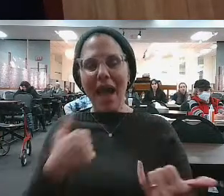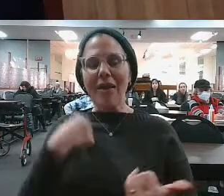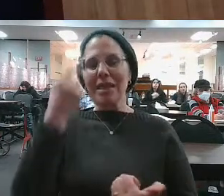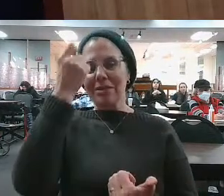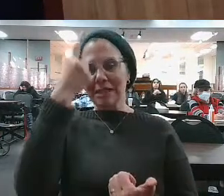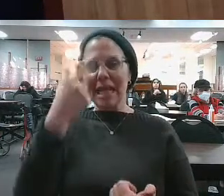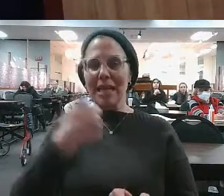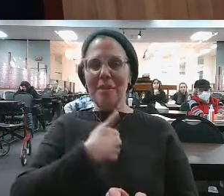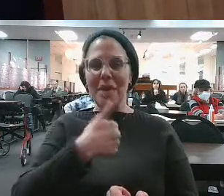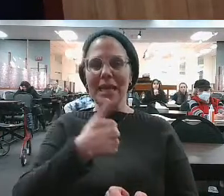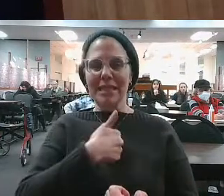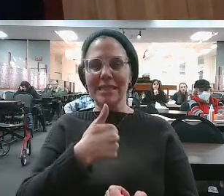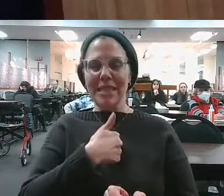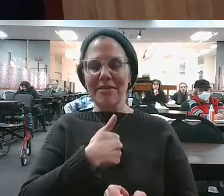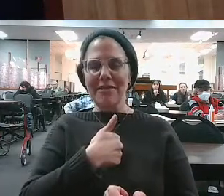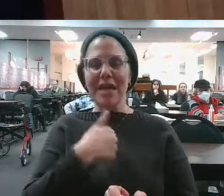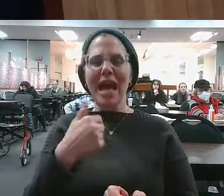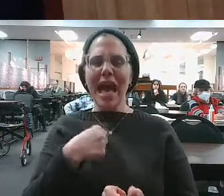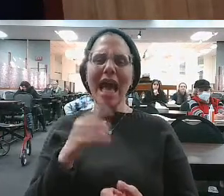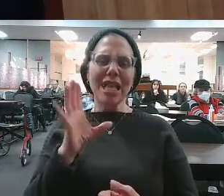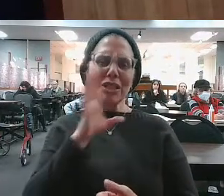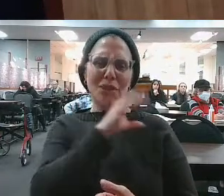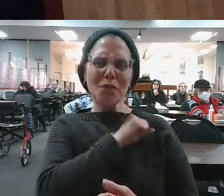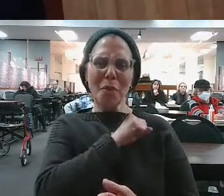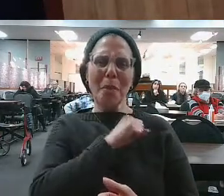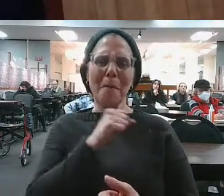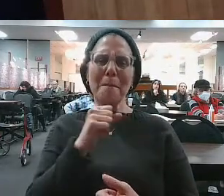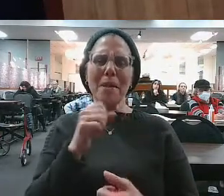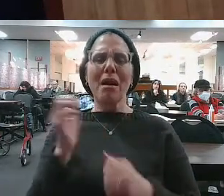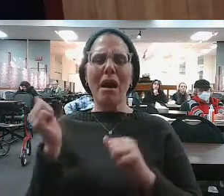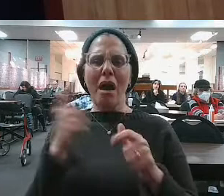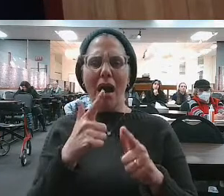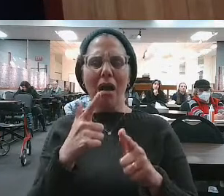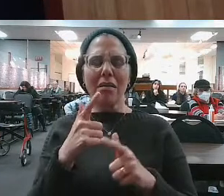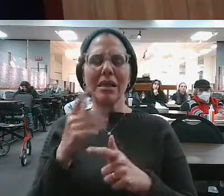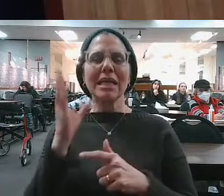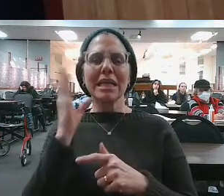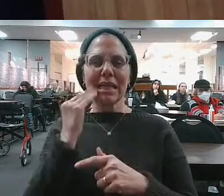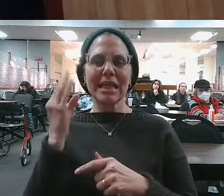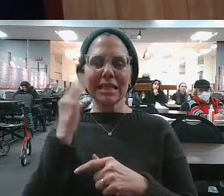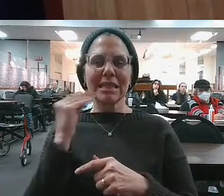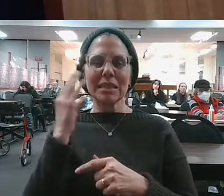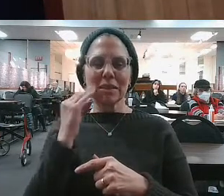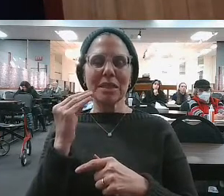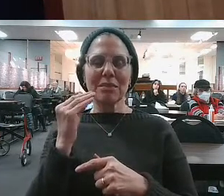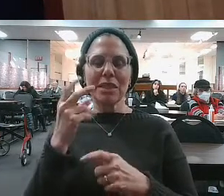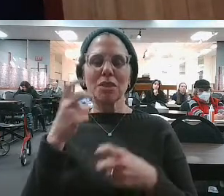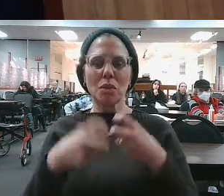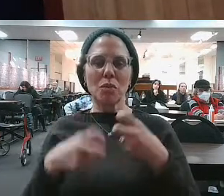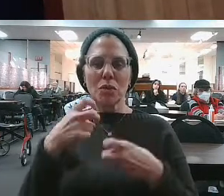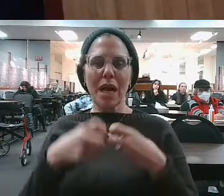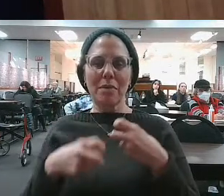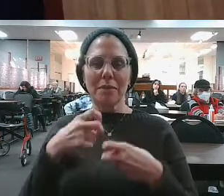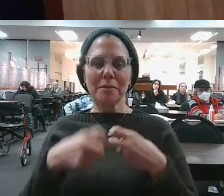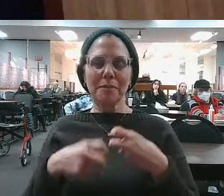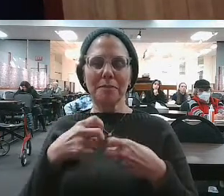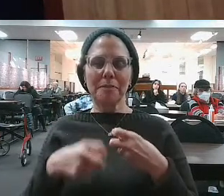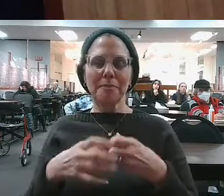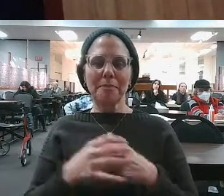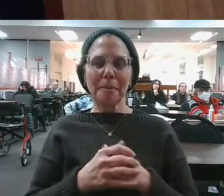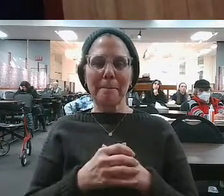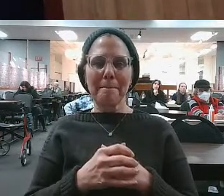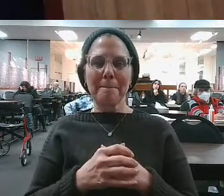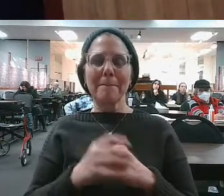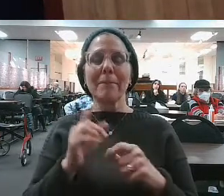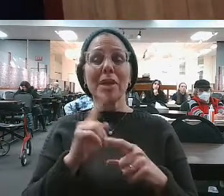you know, and I think we've all seen this because I'm assuming we've all experienced crisis in some way. So